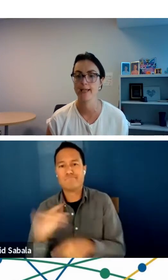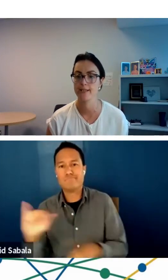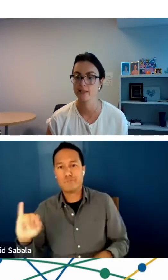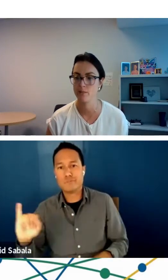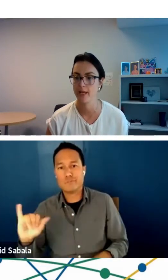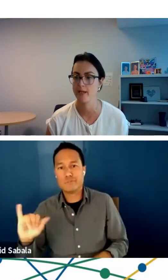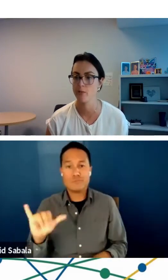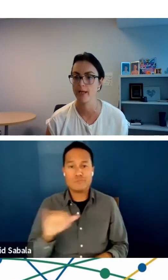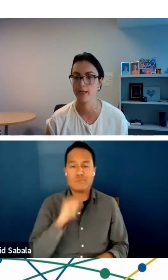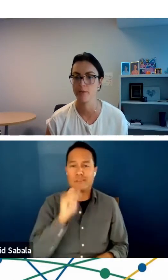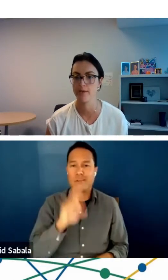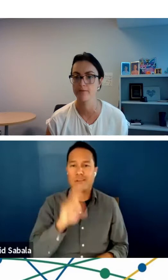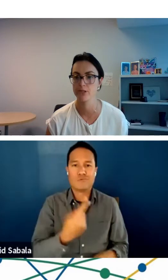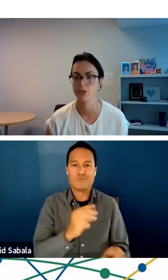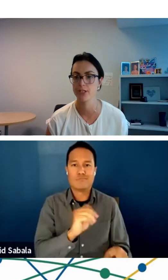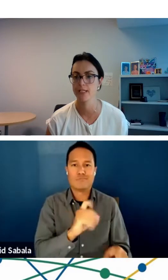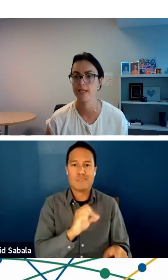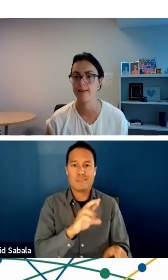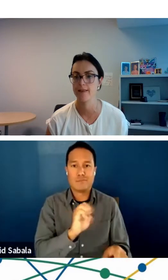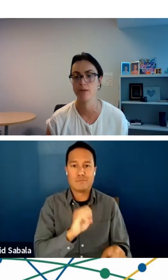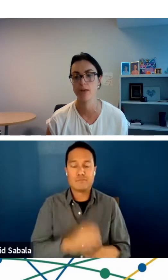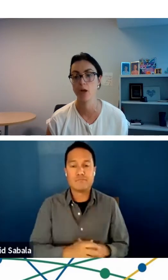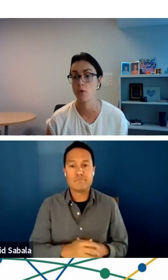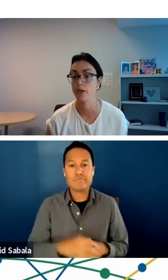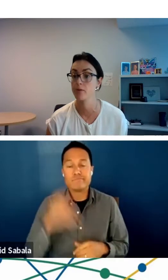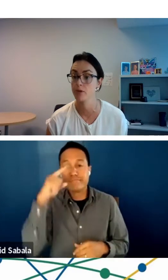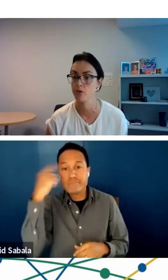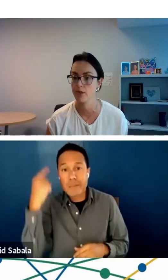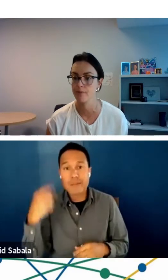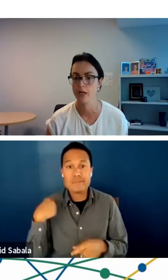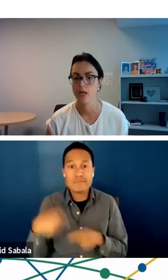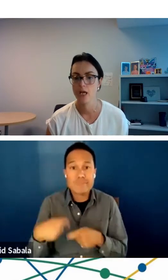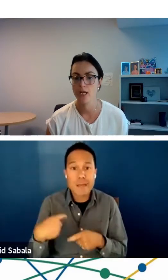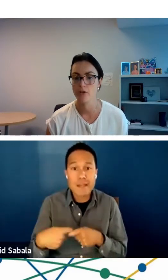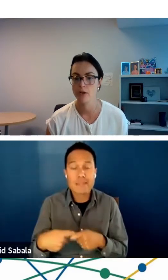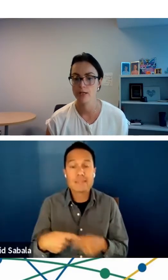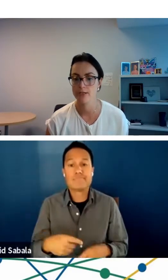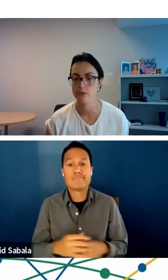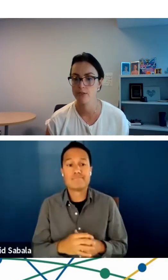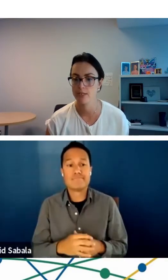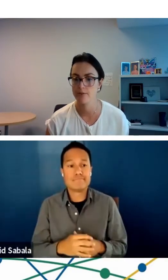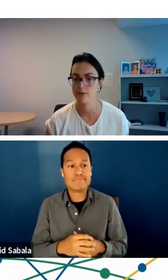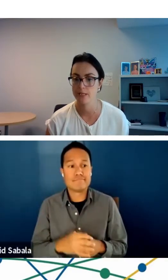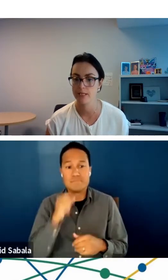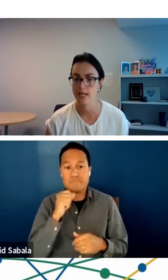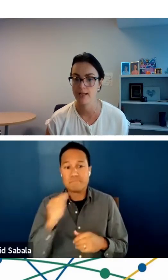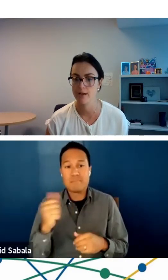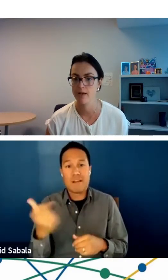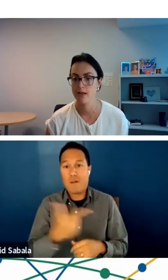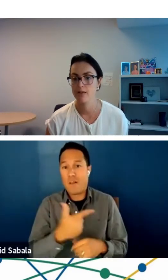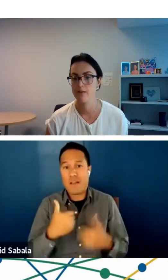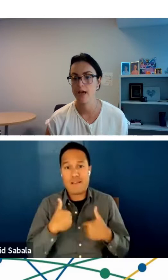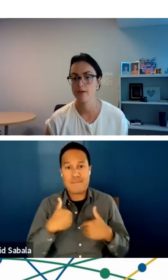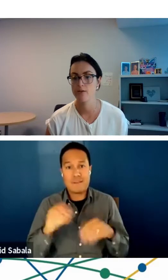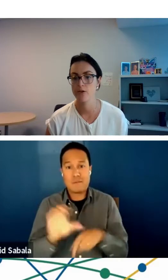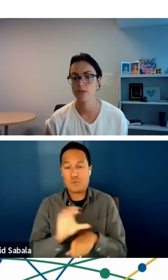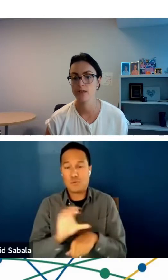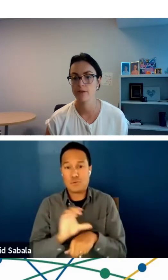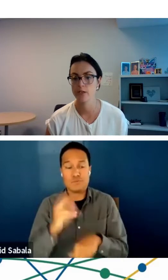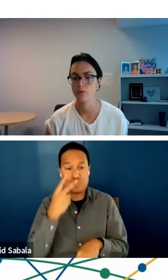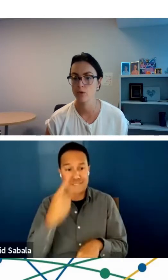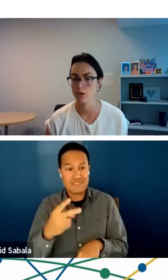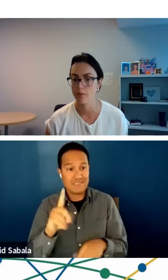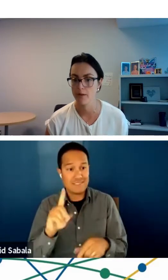half of Black and Hispanic Medicare beneficiaries say that they own a computer. And you can also see from these data that